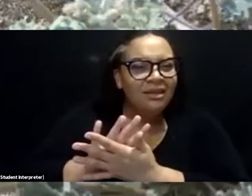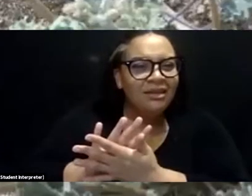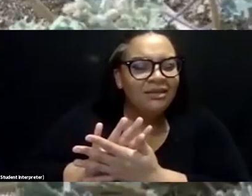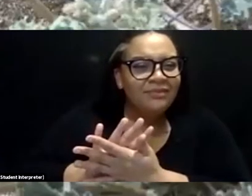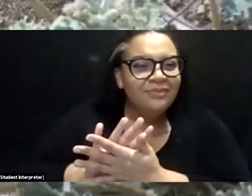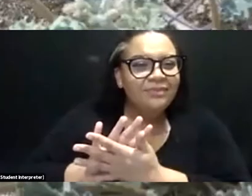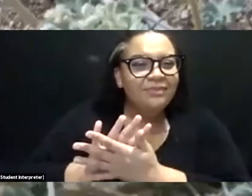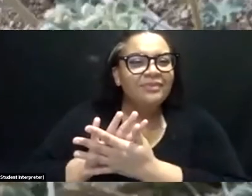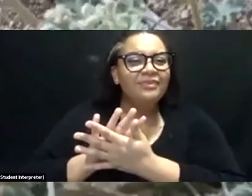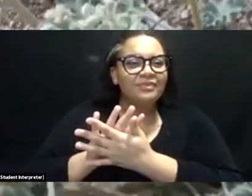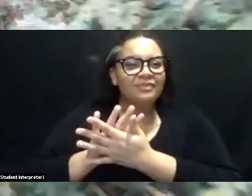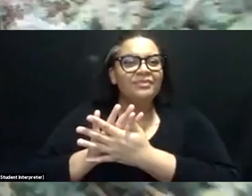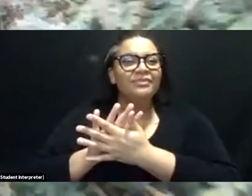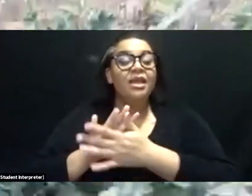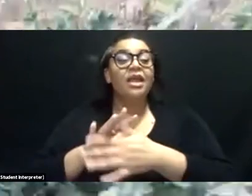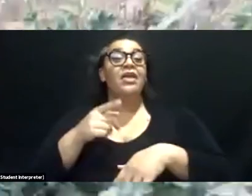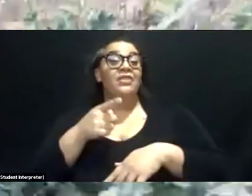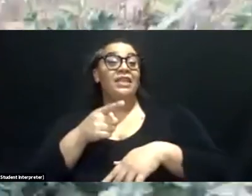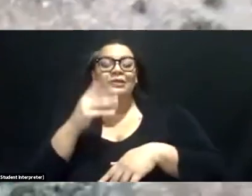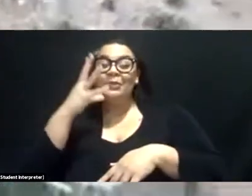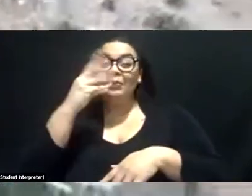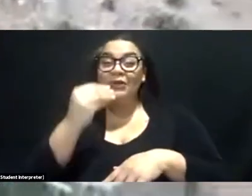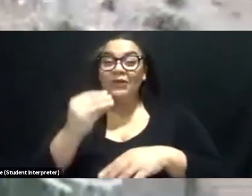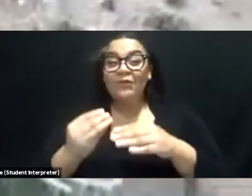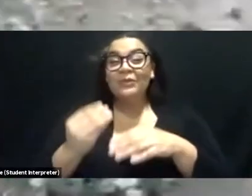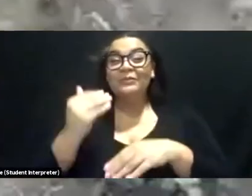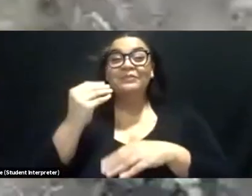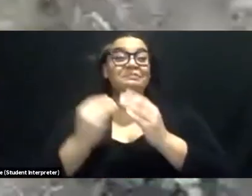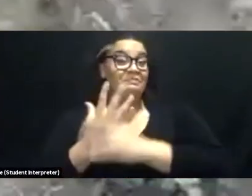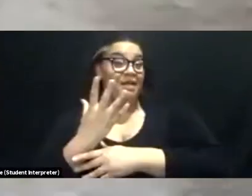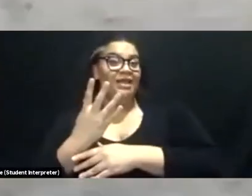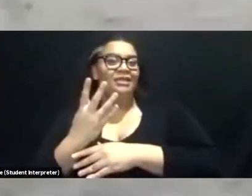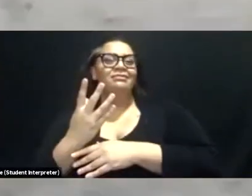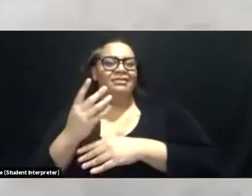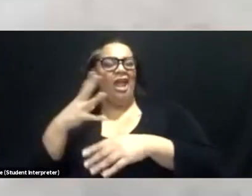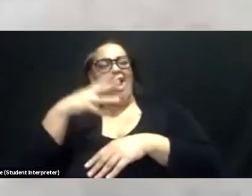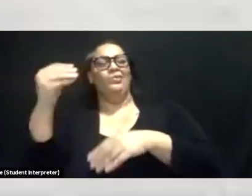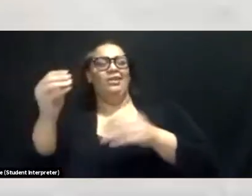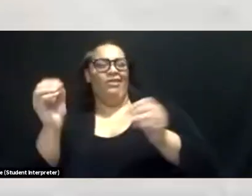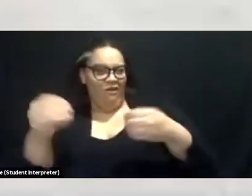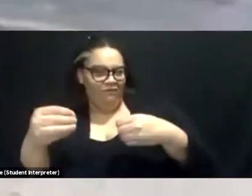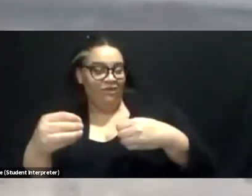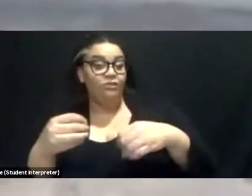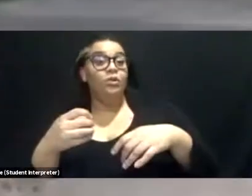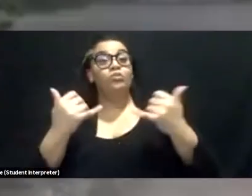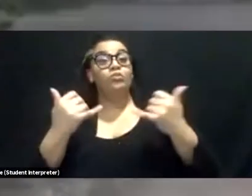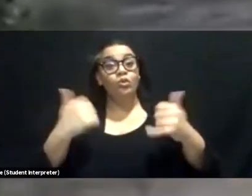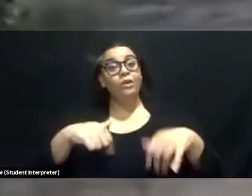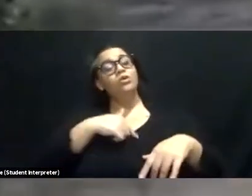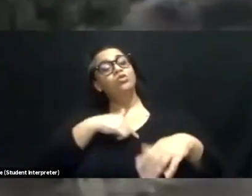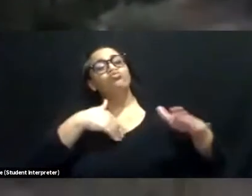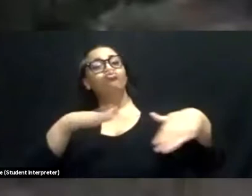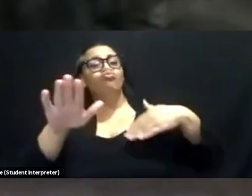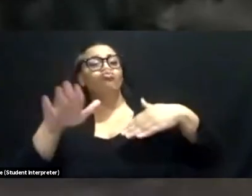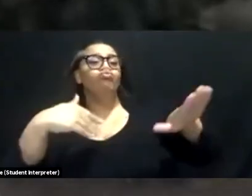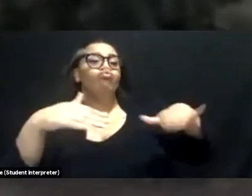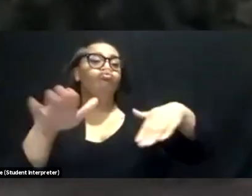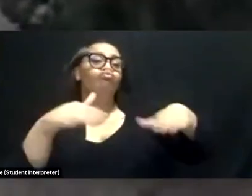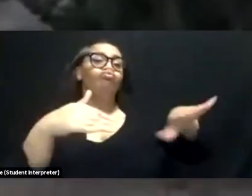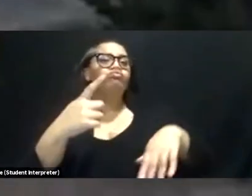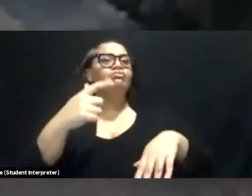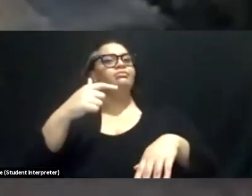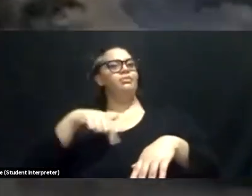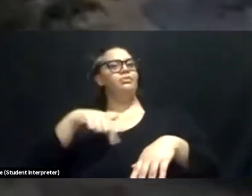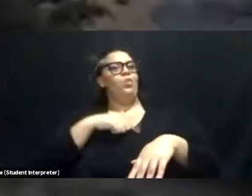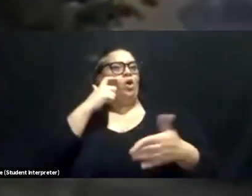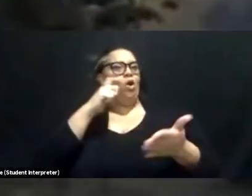that is growing outside the office. So today, as we're walking around, we're going to be noticing how